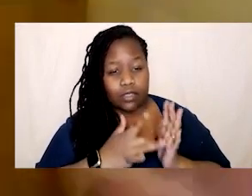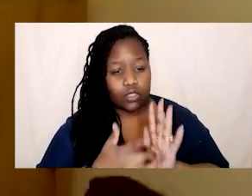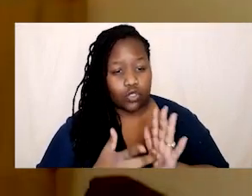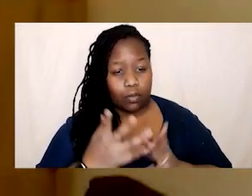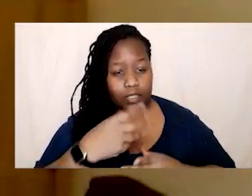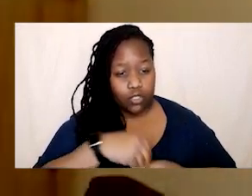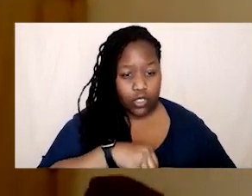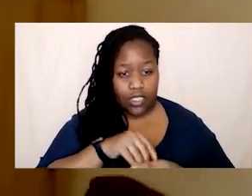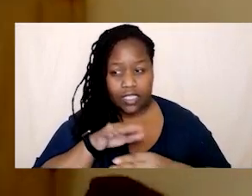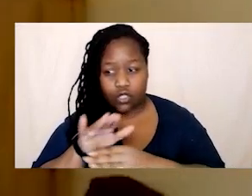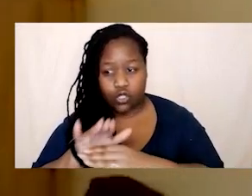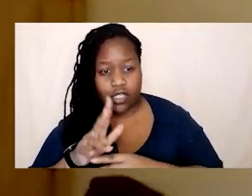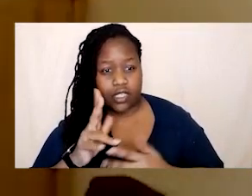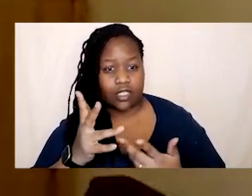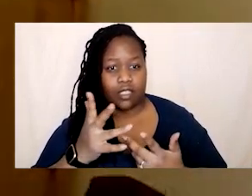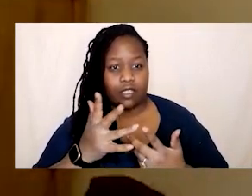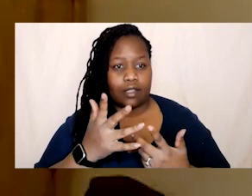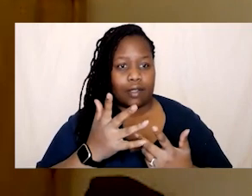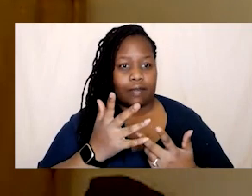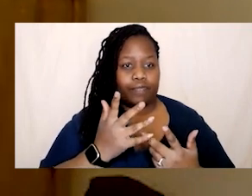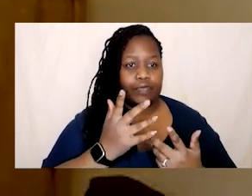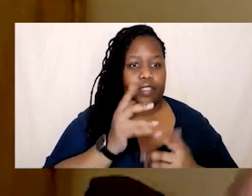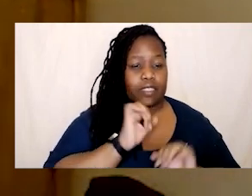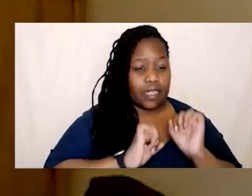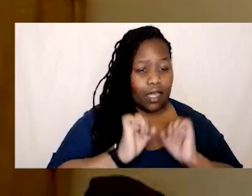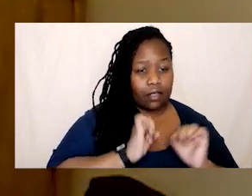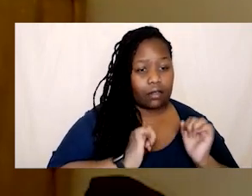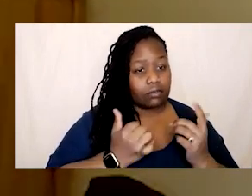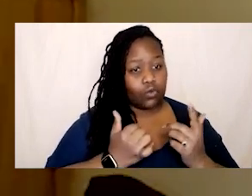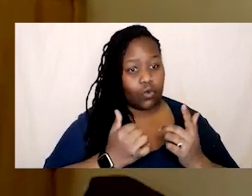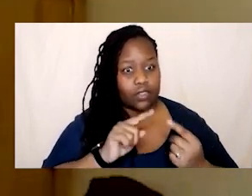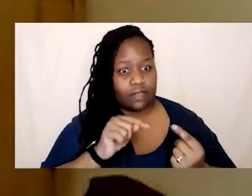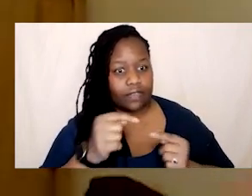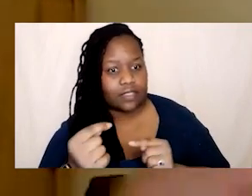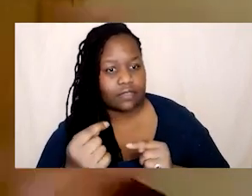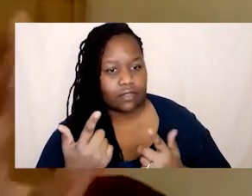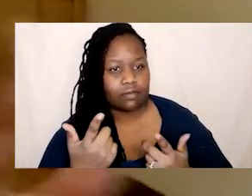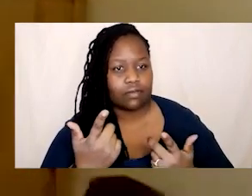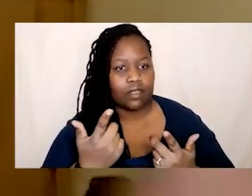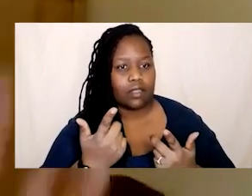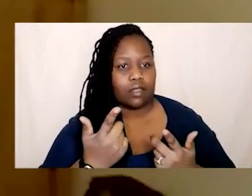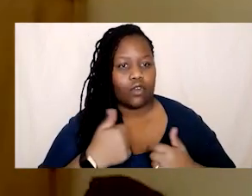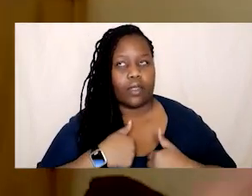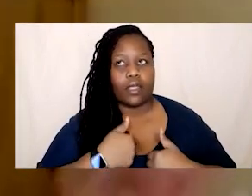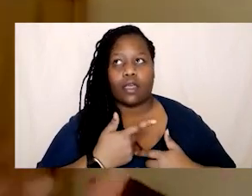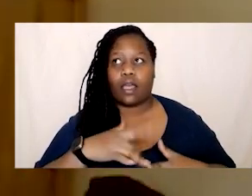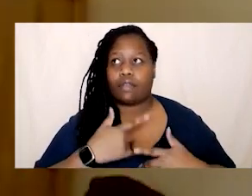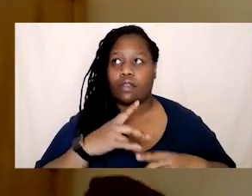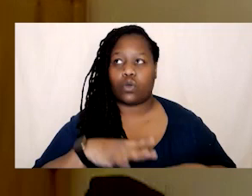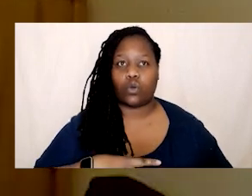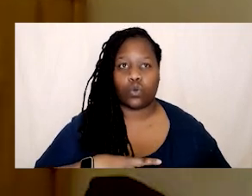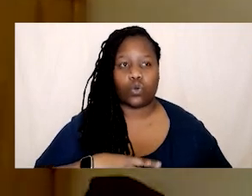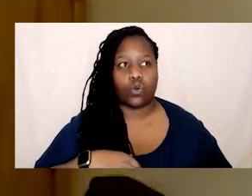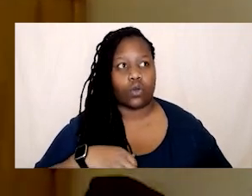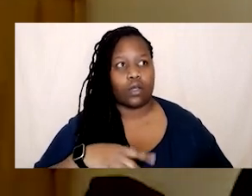how is it showing up externally denial and defensive them how is that showing up and actually like for me it's a relief like finally i can talk about all this